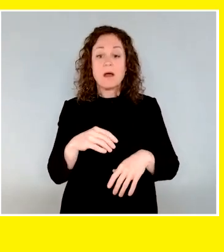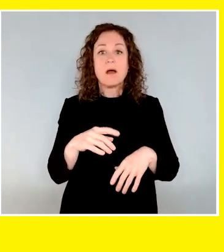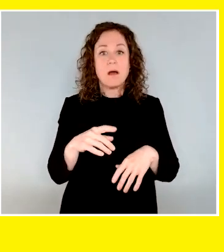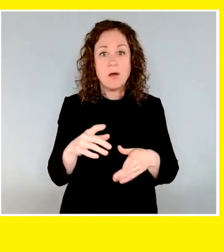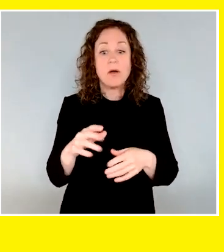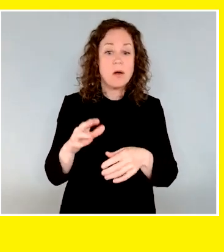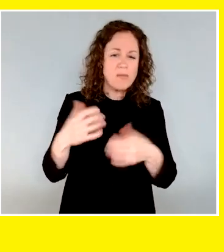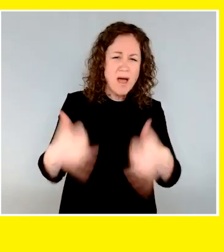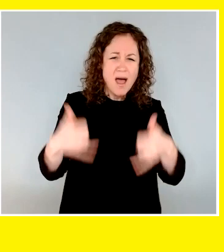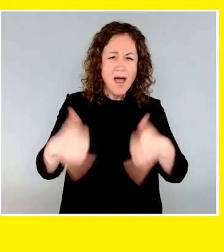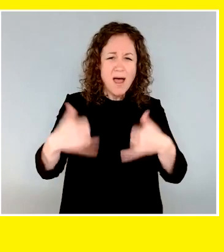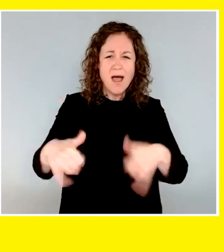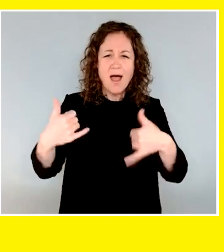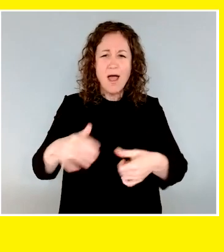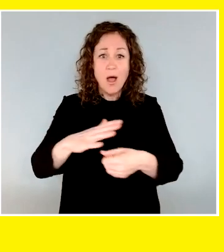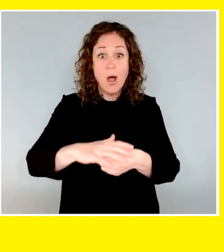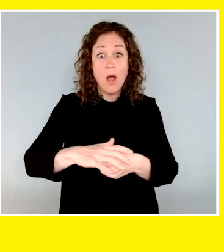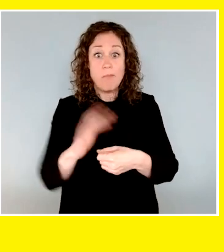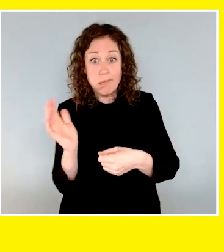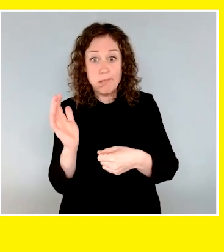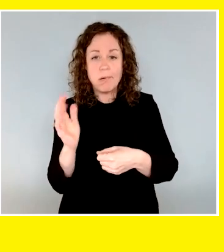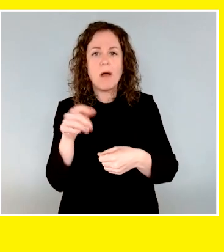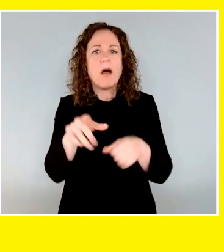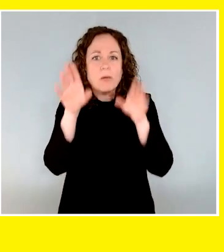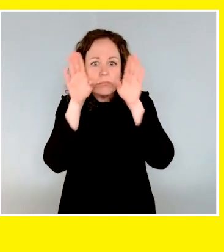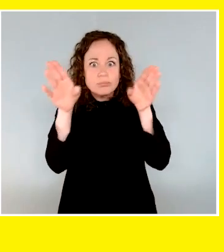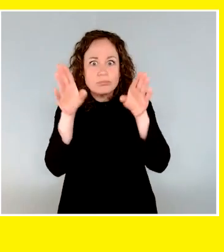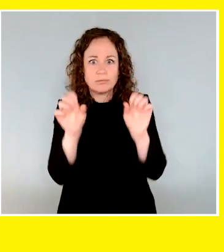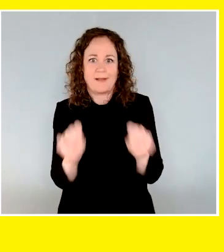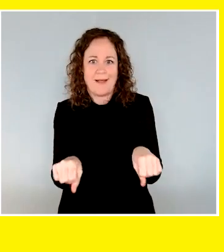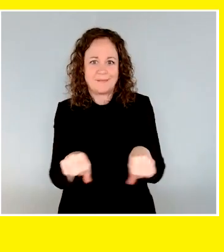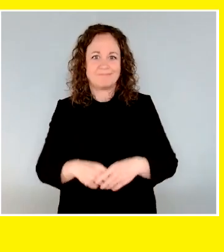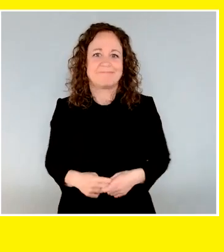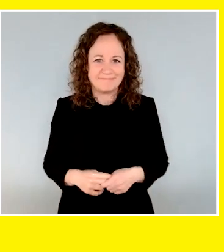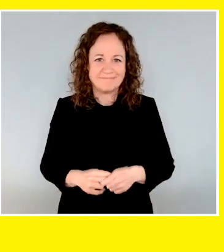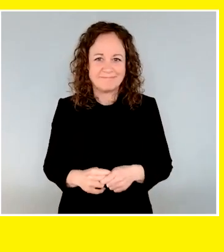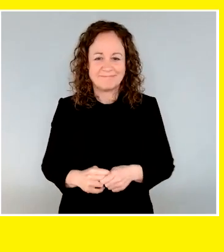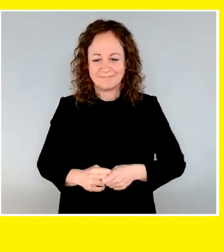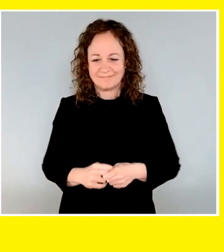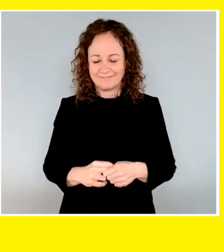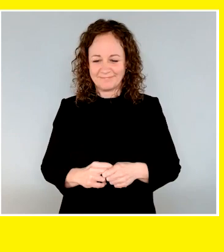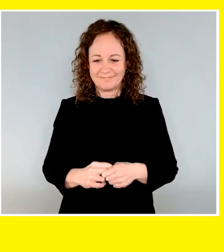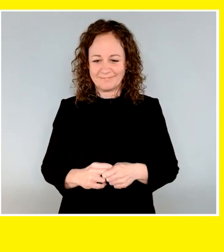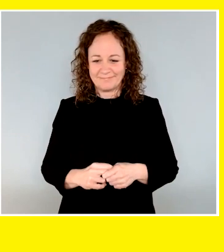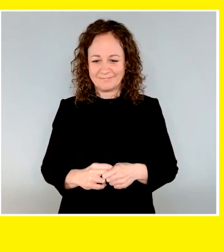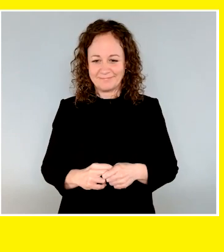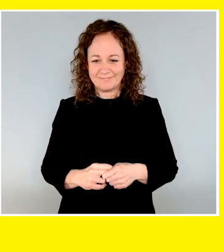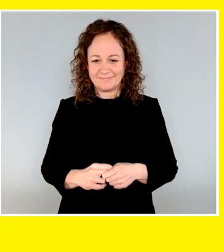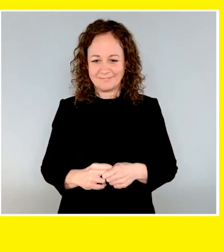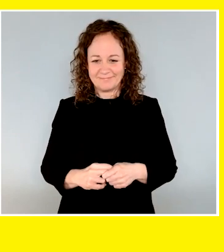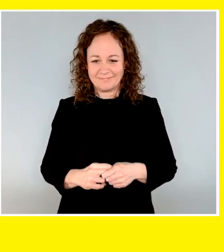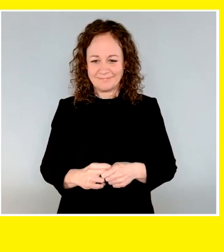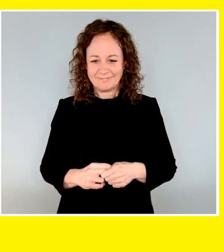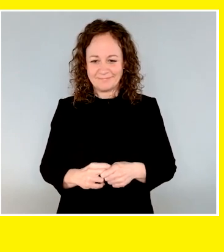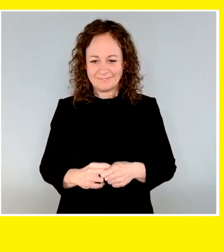prepare the dogs for learning. The three dogs sniff and circle each other with wagging tails. On the screen, a trainer puts a leash